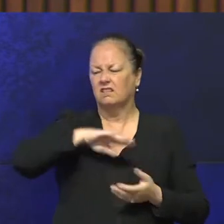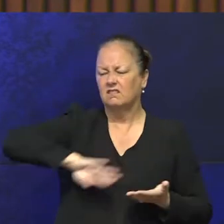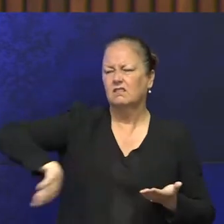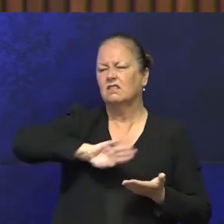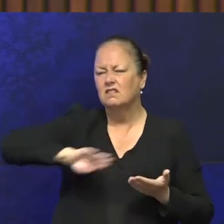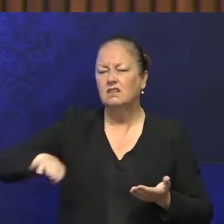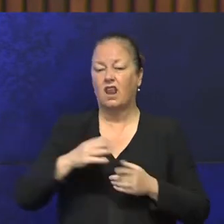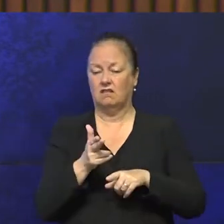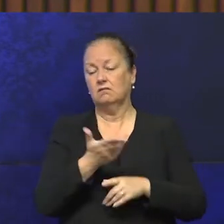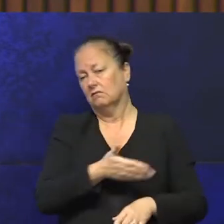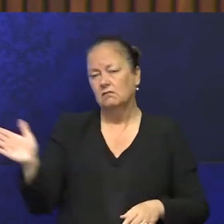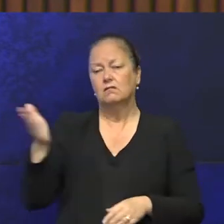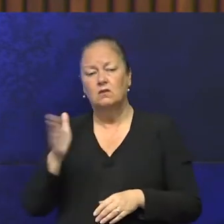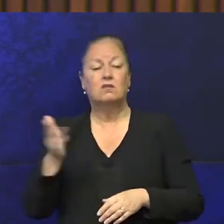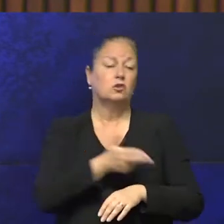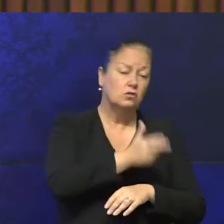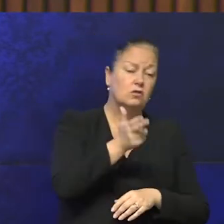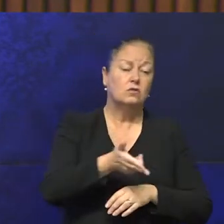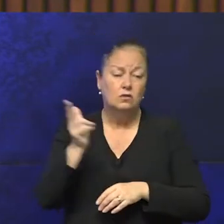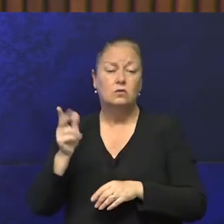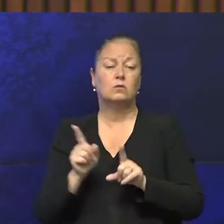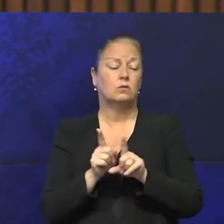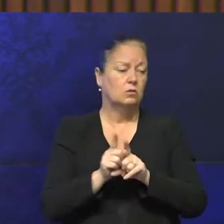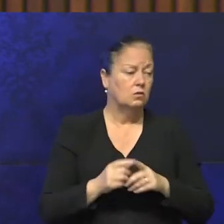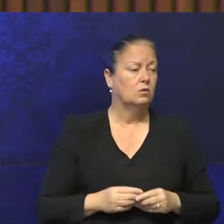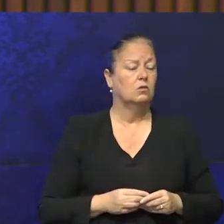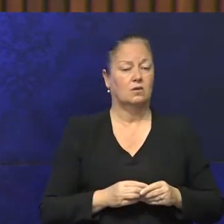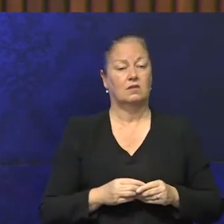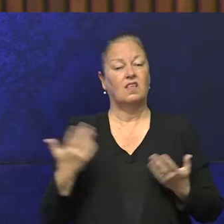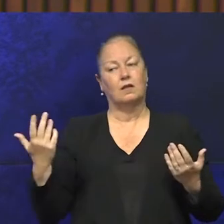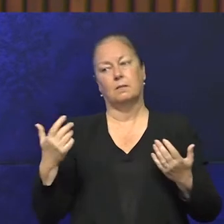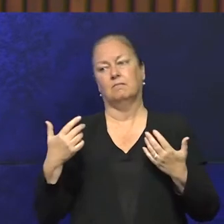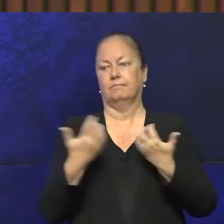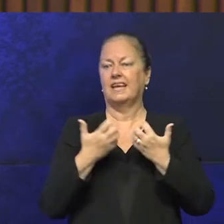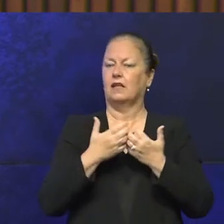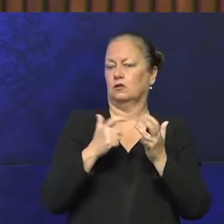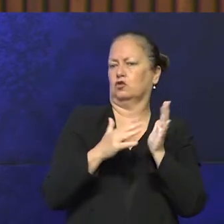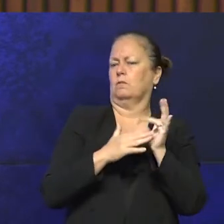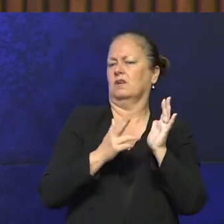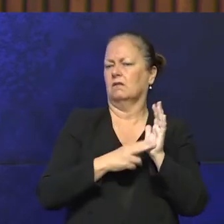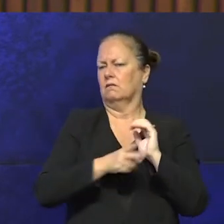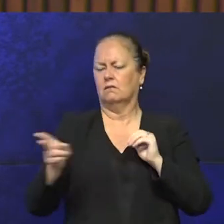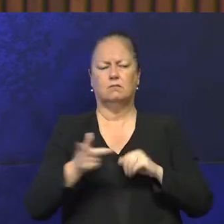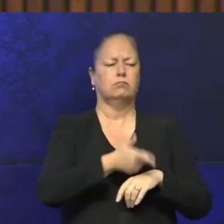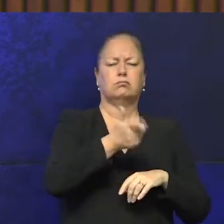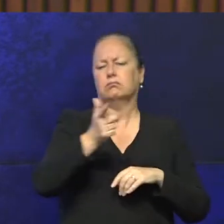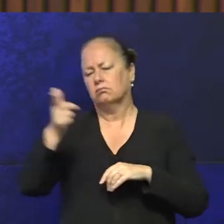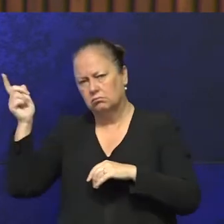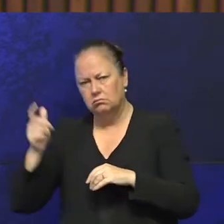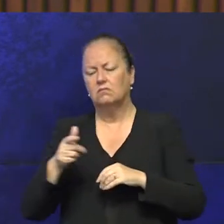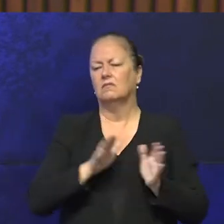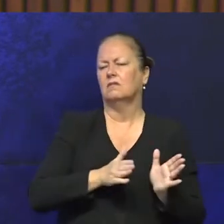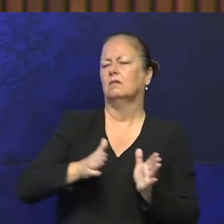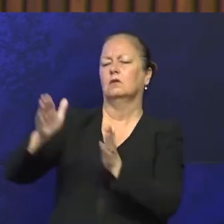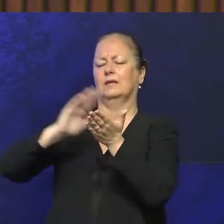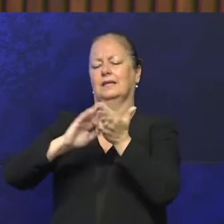by the gun and being shot. Common Coal was killing our people. And they were all pushed out to a beautiful place